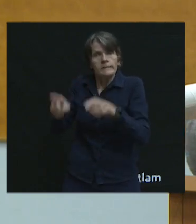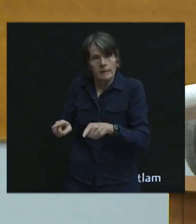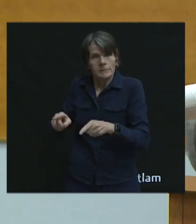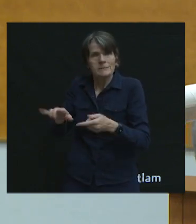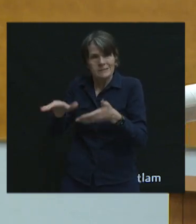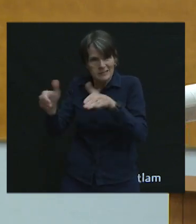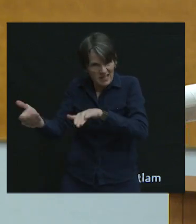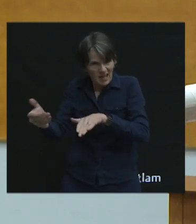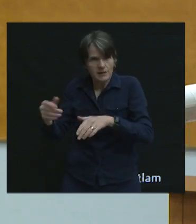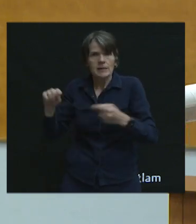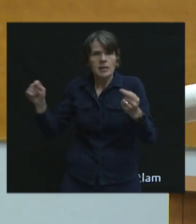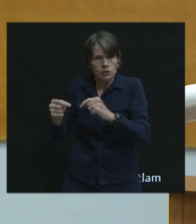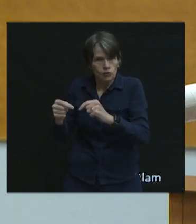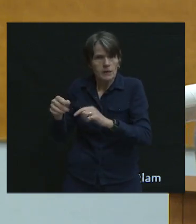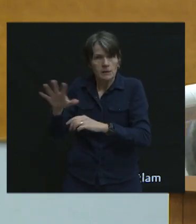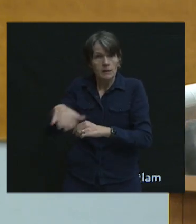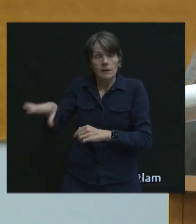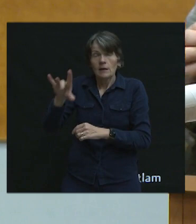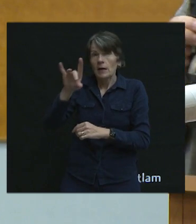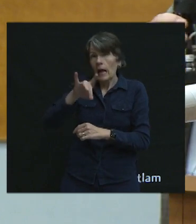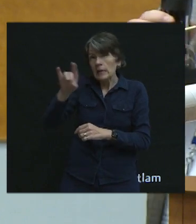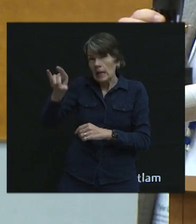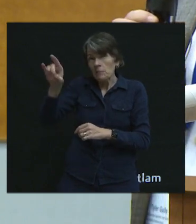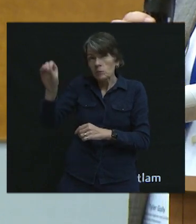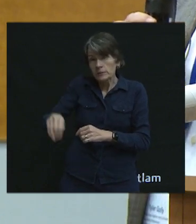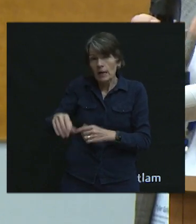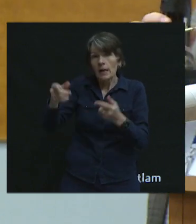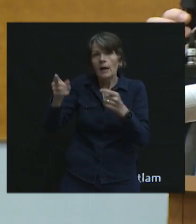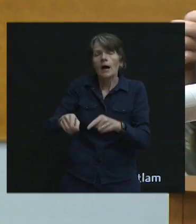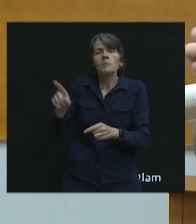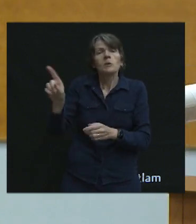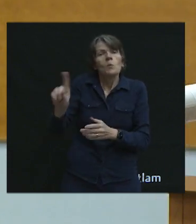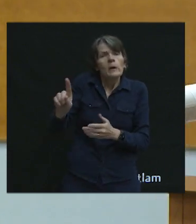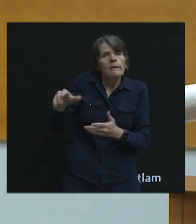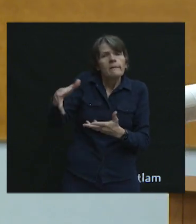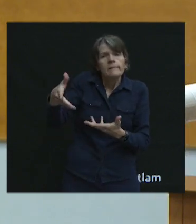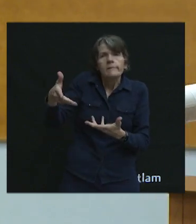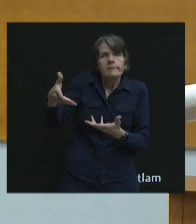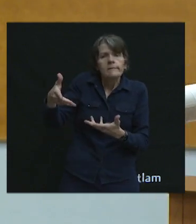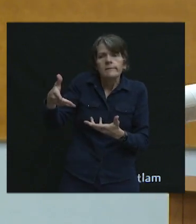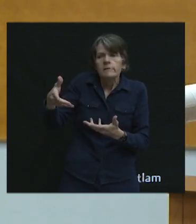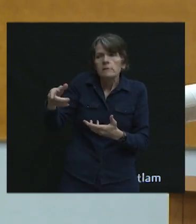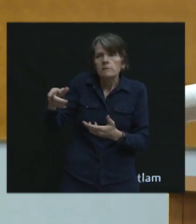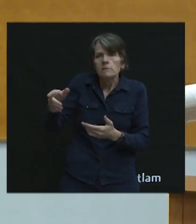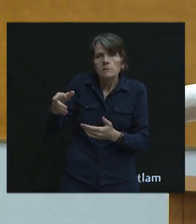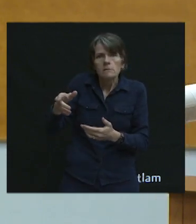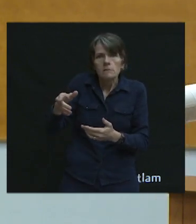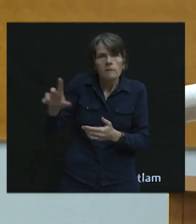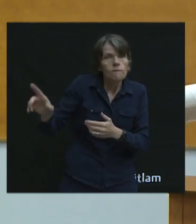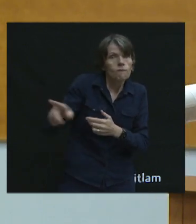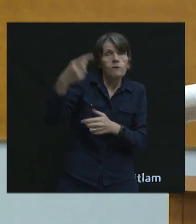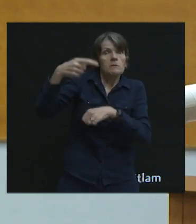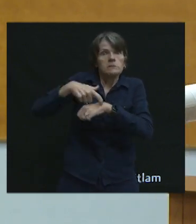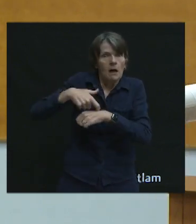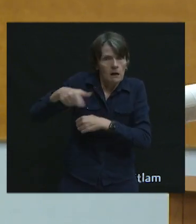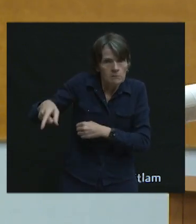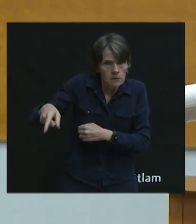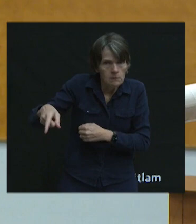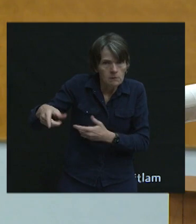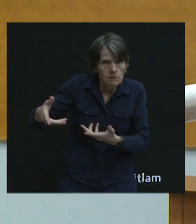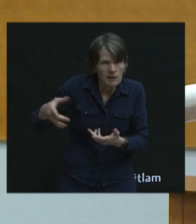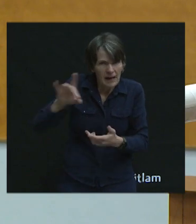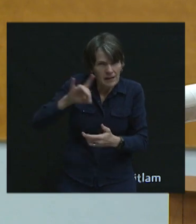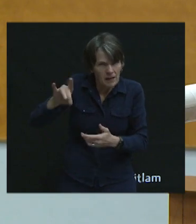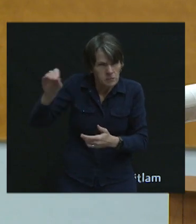city. And 80% of them, 88%, happened at locations where there had never been one before. So it